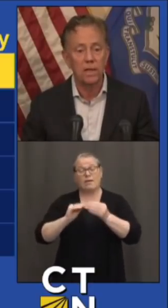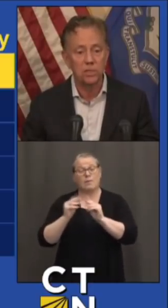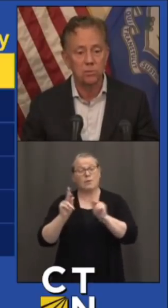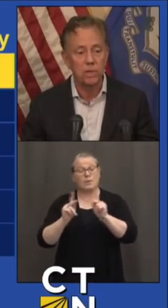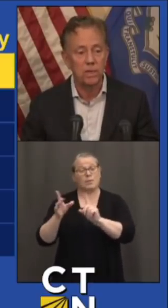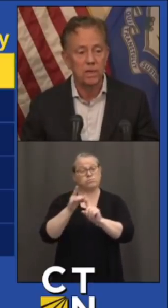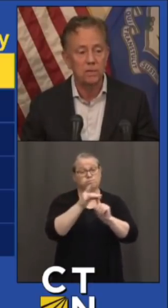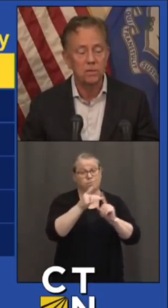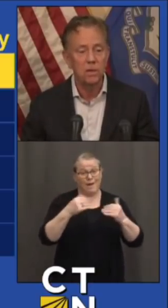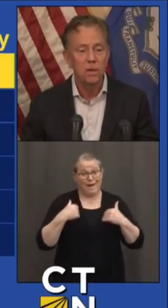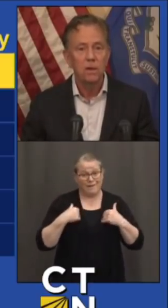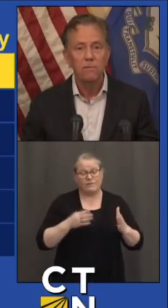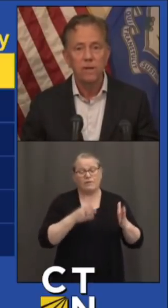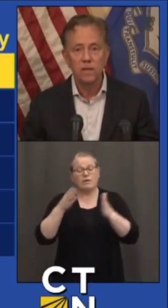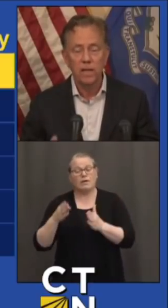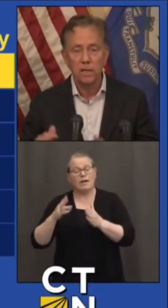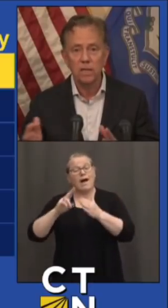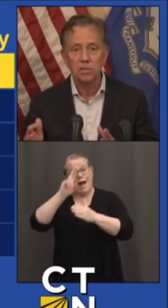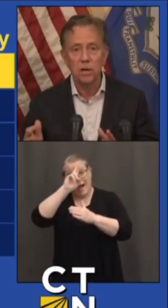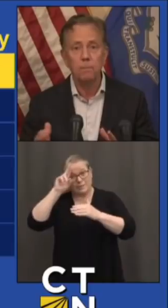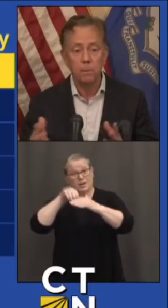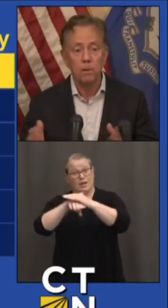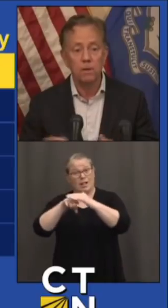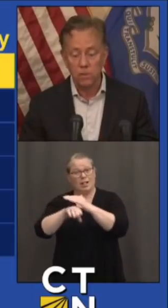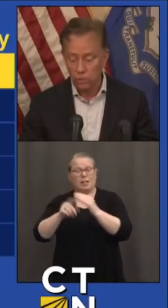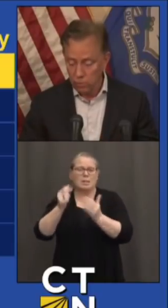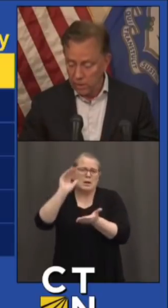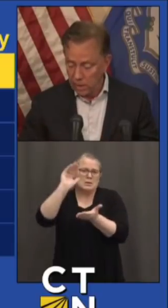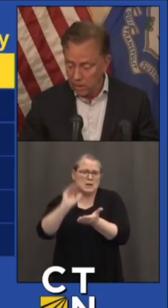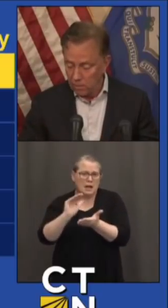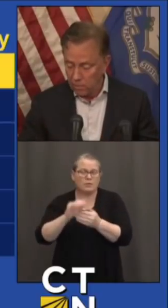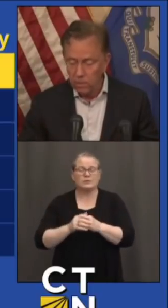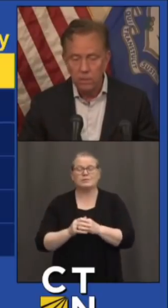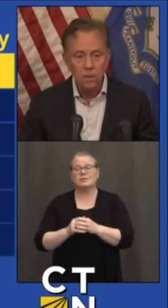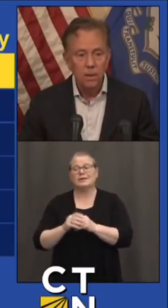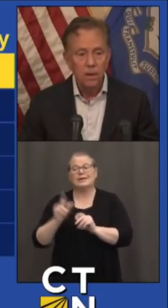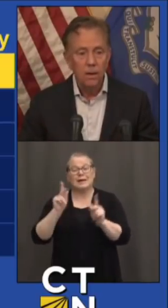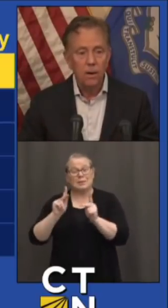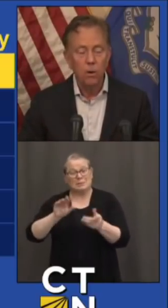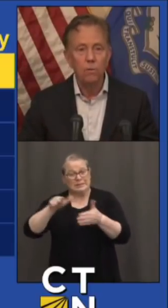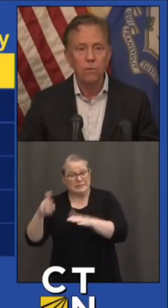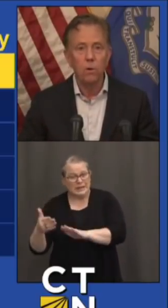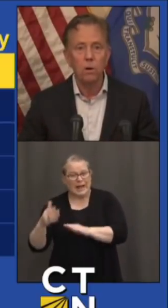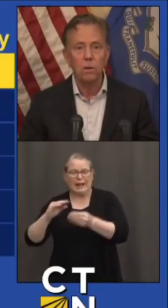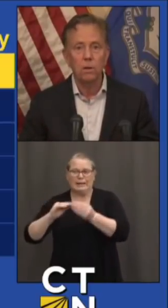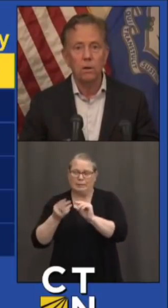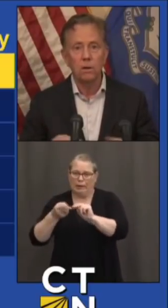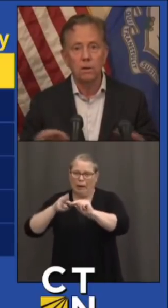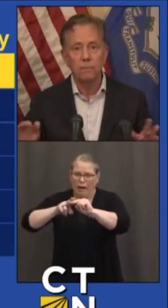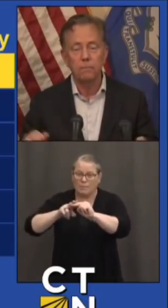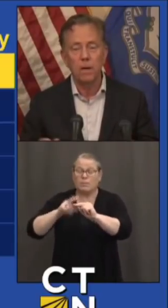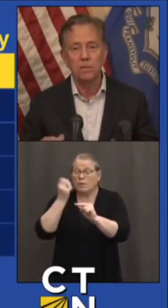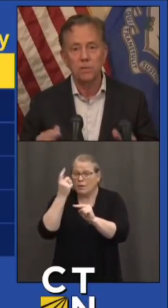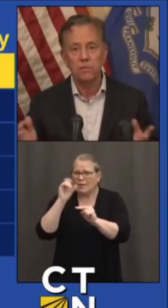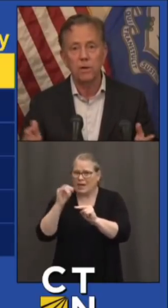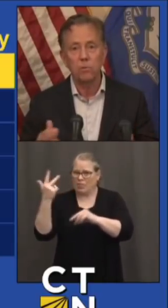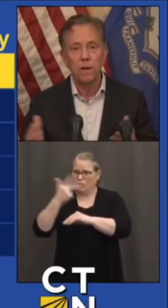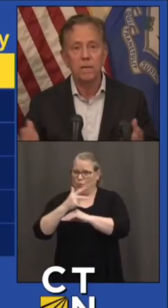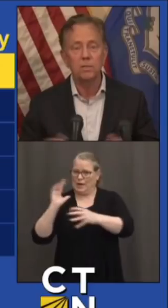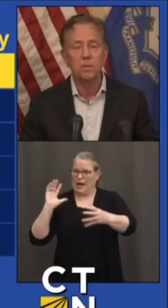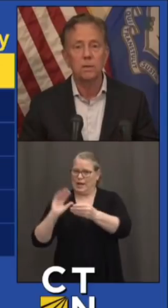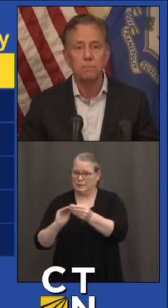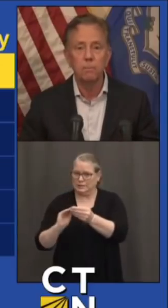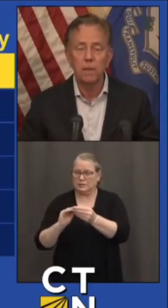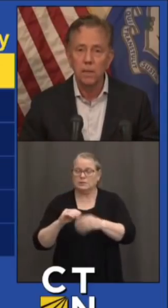over the last three days. Fatalities up, that's a three-day number. Overall, our positivity